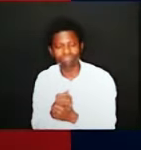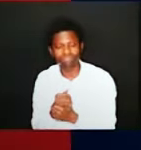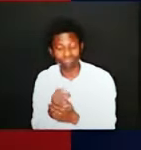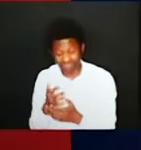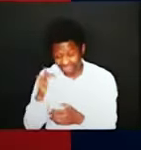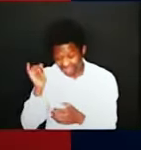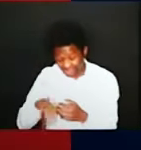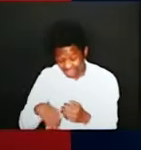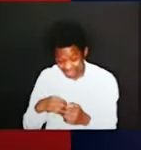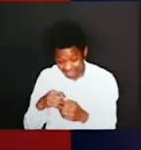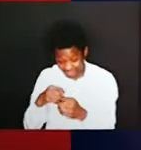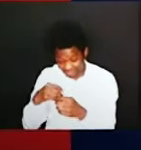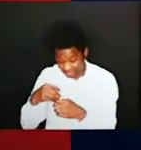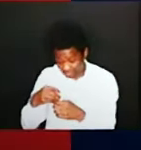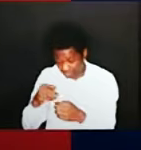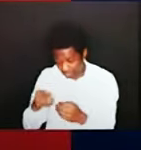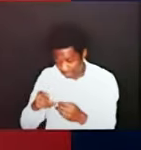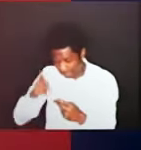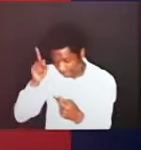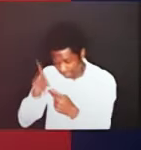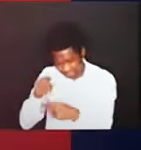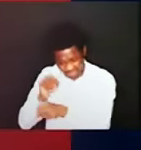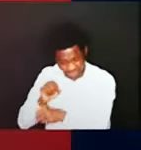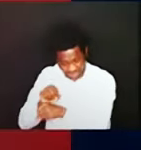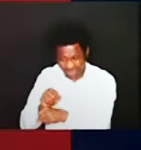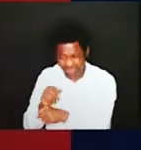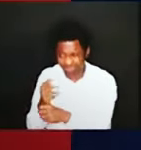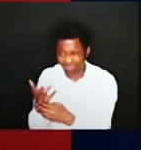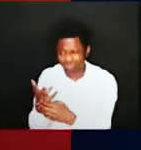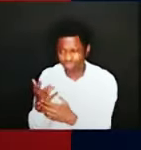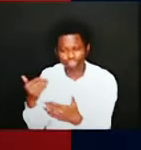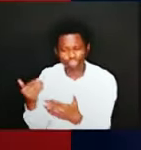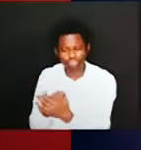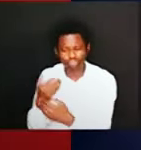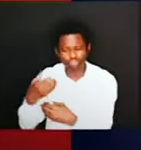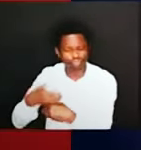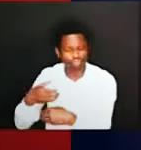creation through union with Christ